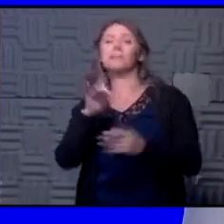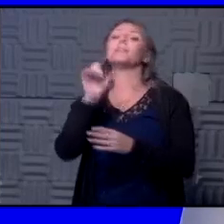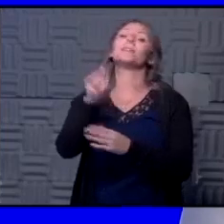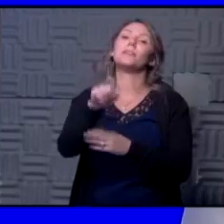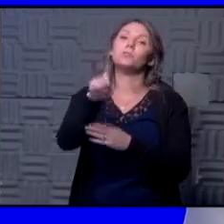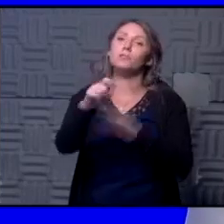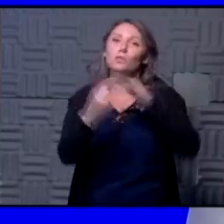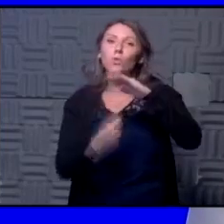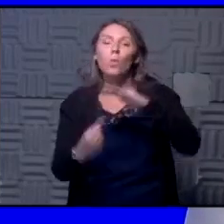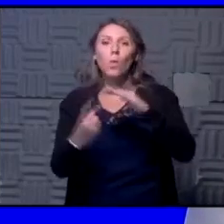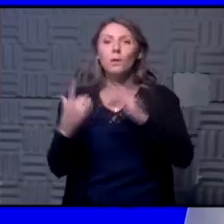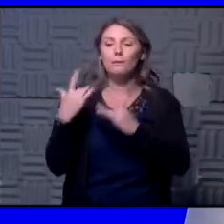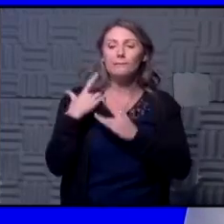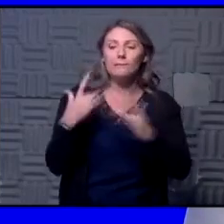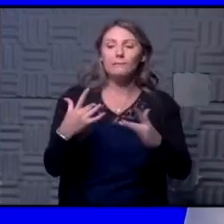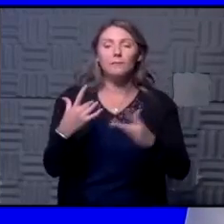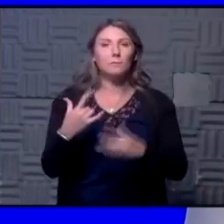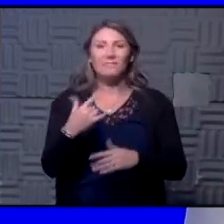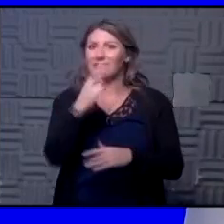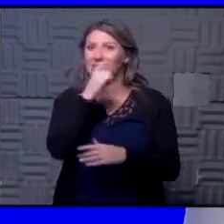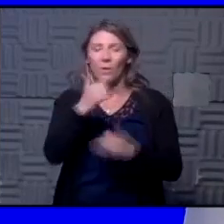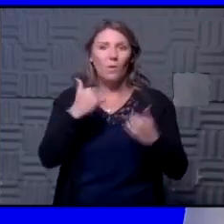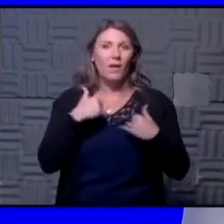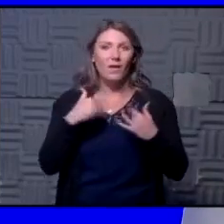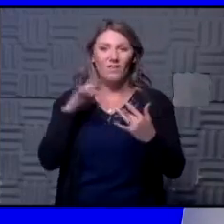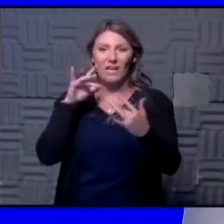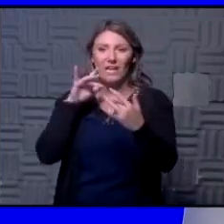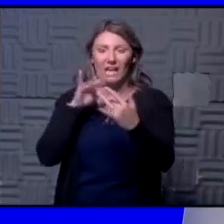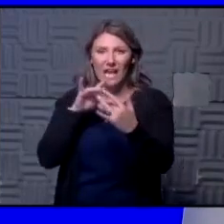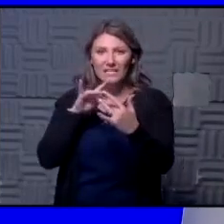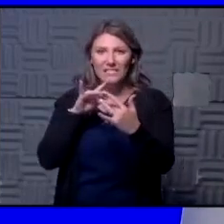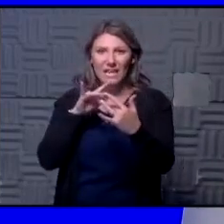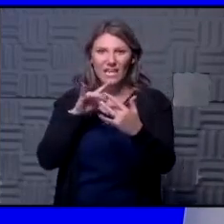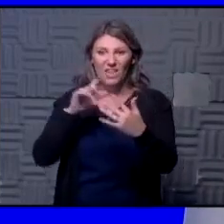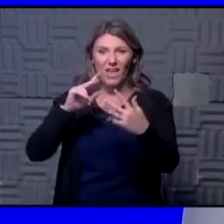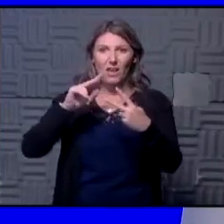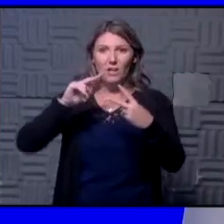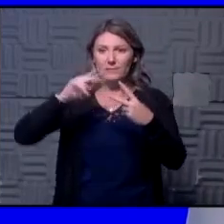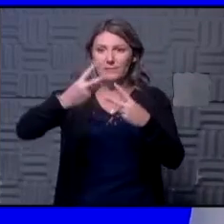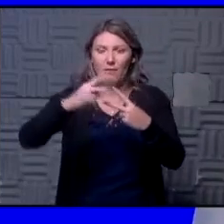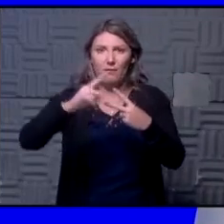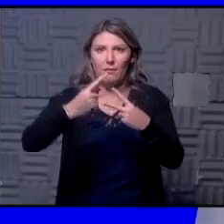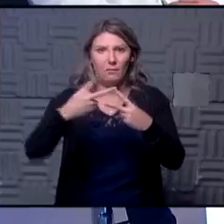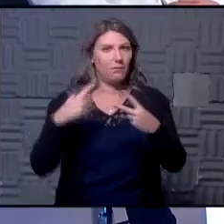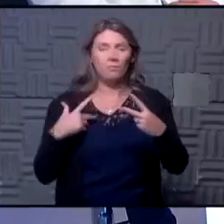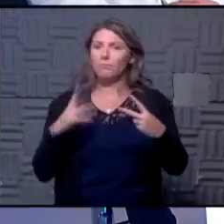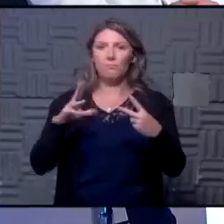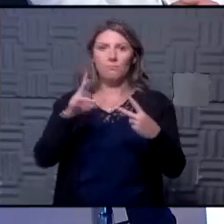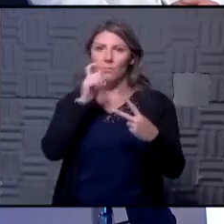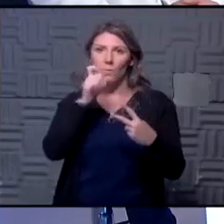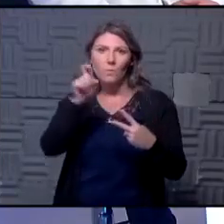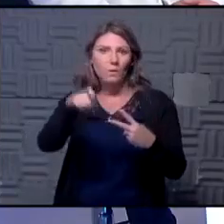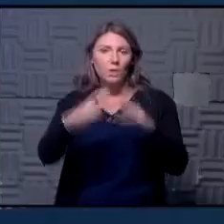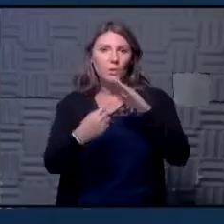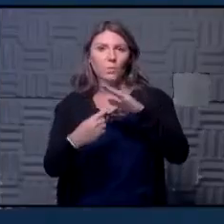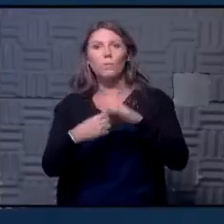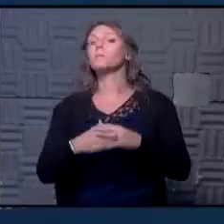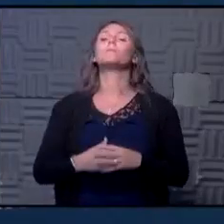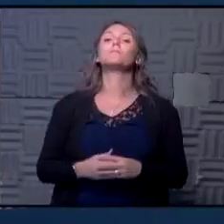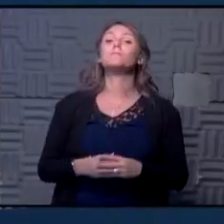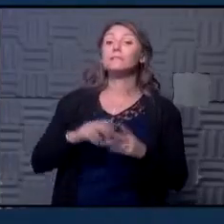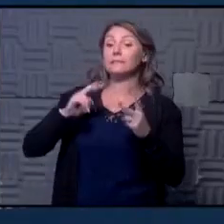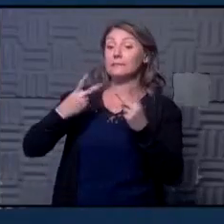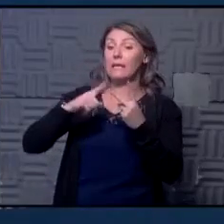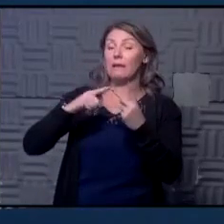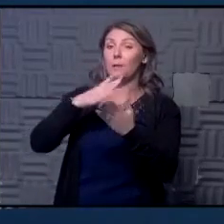quarantine typically we do not have contacts of contacts having to quarantine jill second